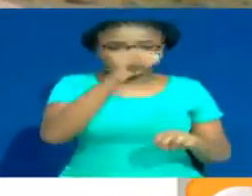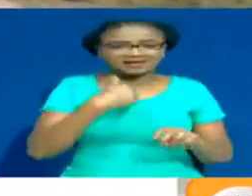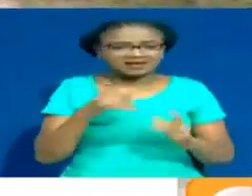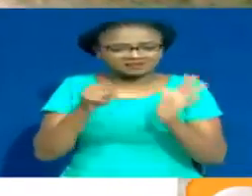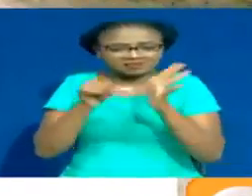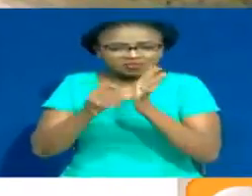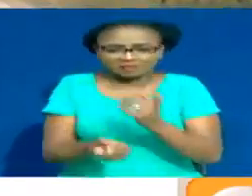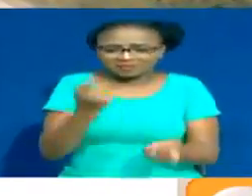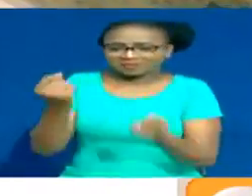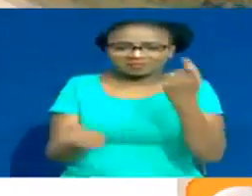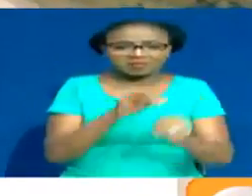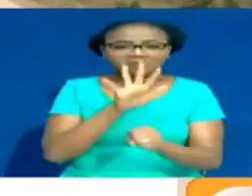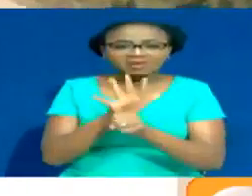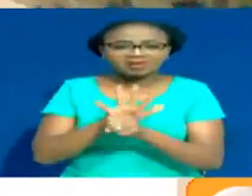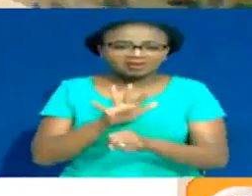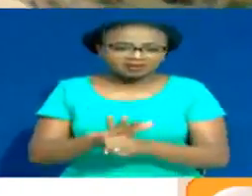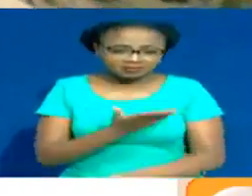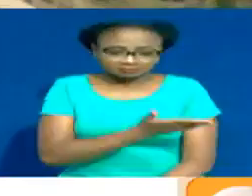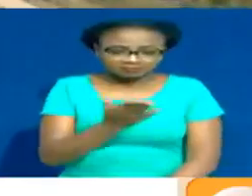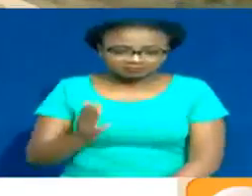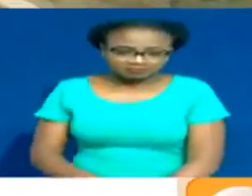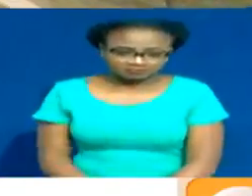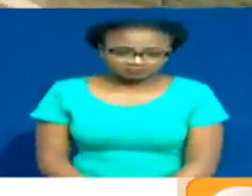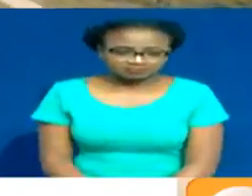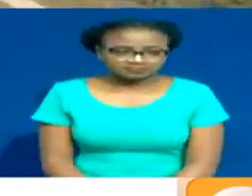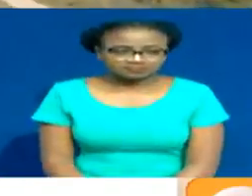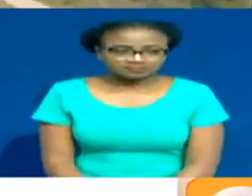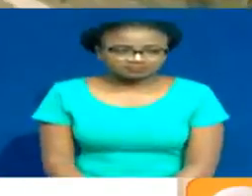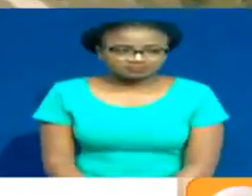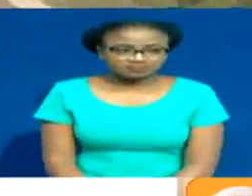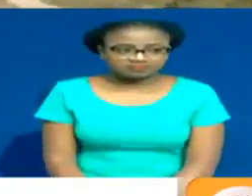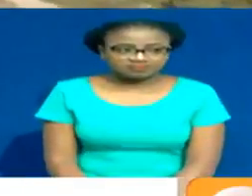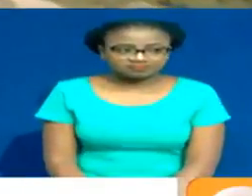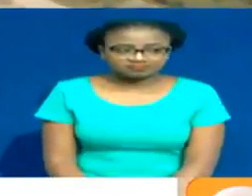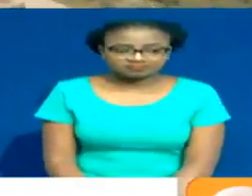list of scandals surrounding dam projects in the country. Chemutu Aigo in Citizen TV. Thuake Dam is of the